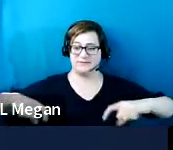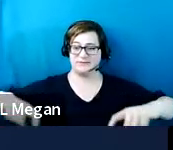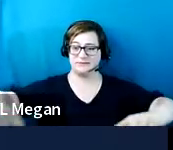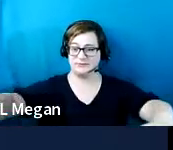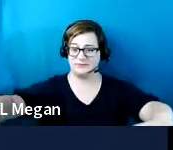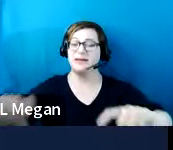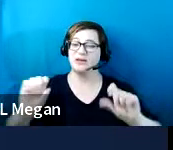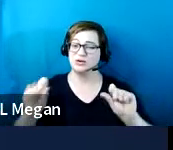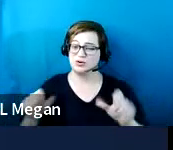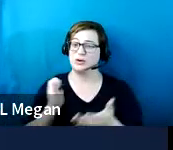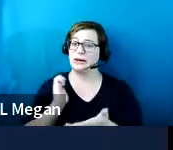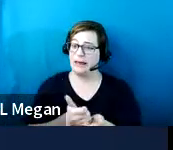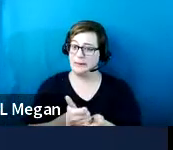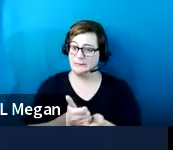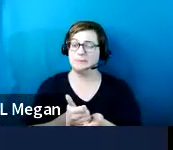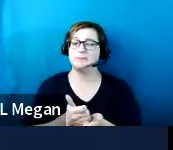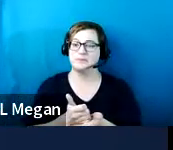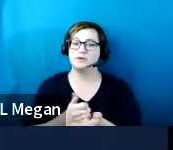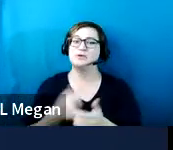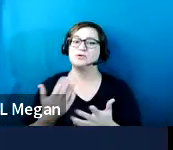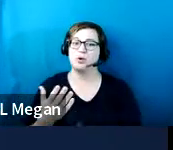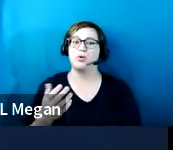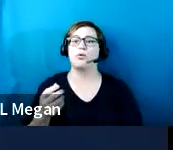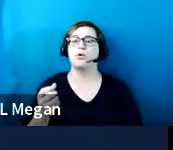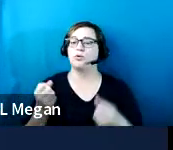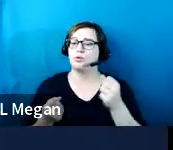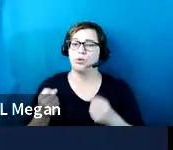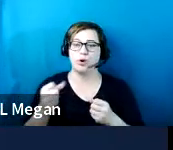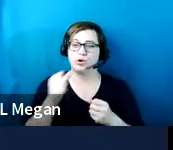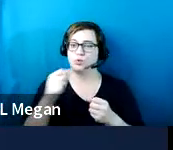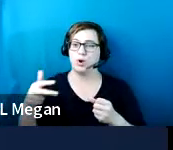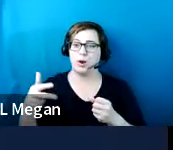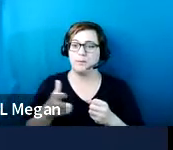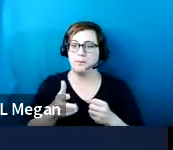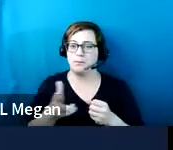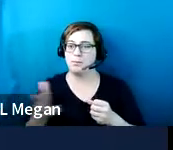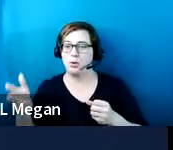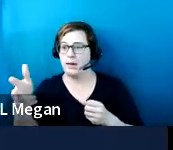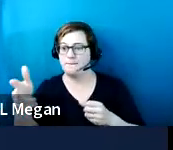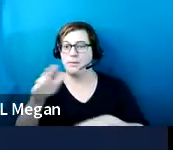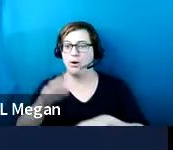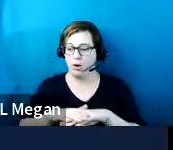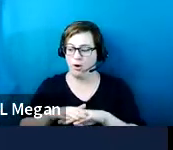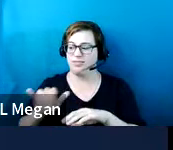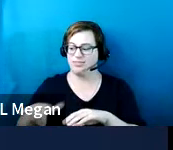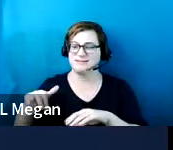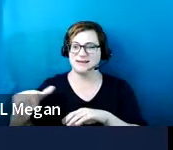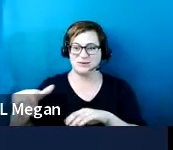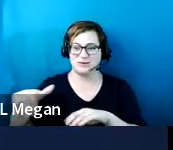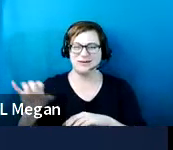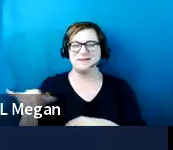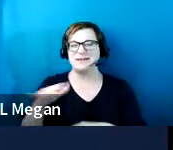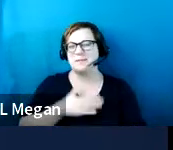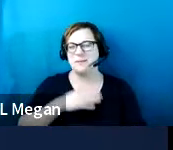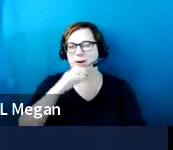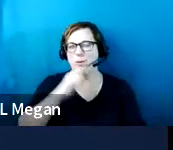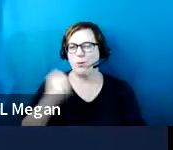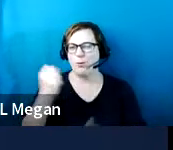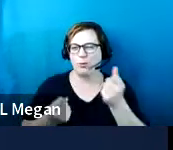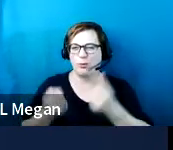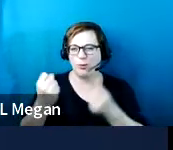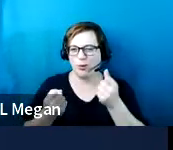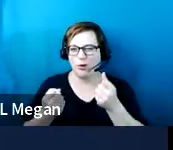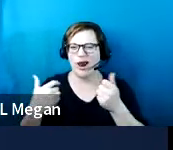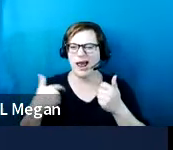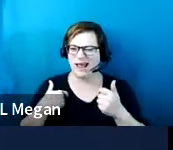if it keeps the cars from pulling up into the, into the sidewalk. If you have an old car like, like I used to have that has a